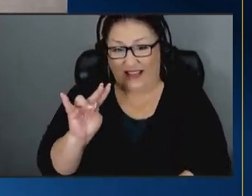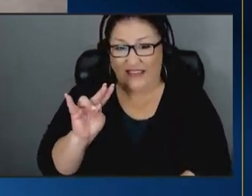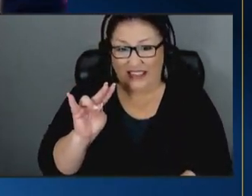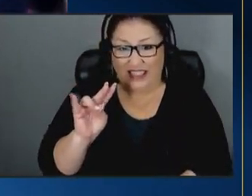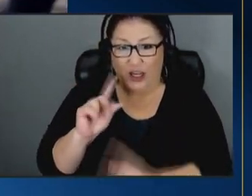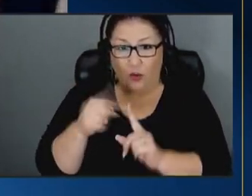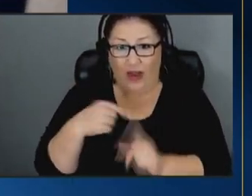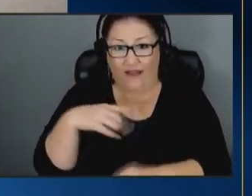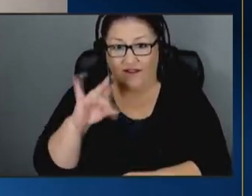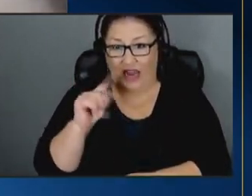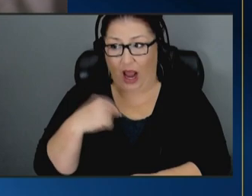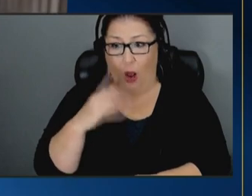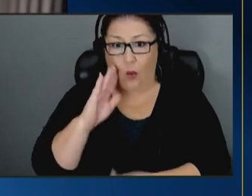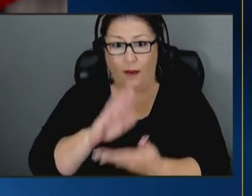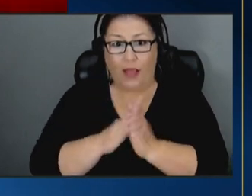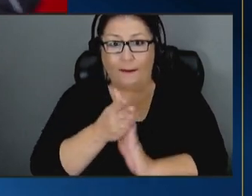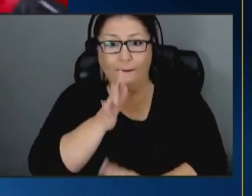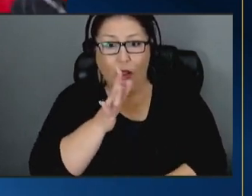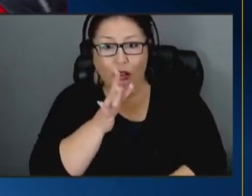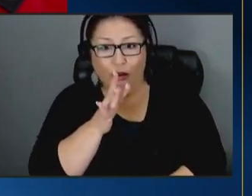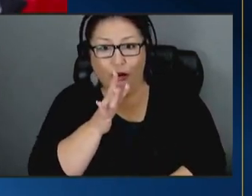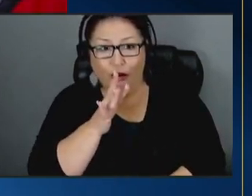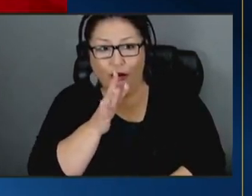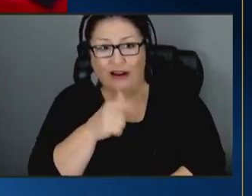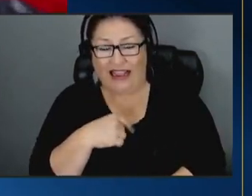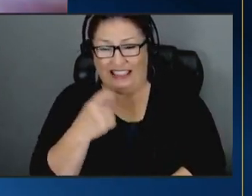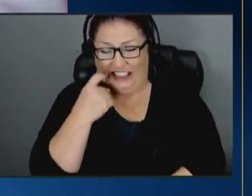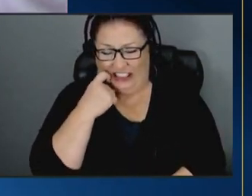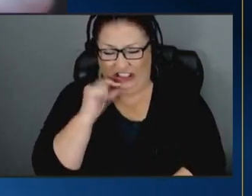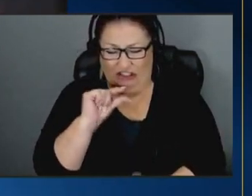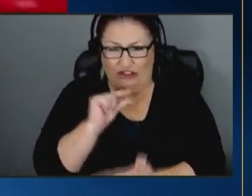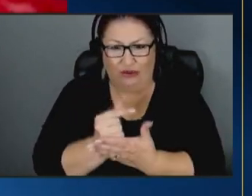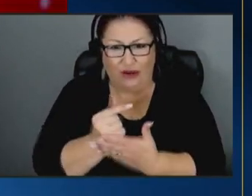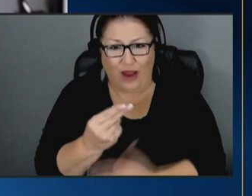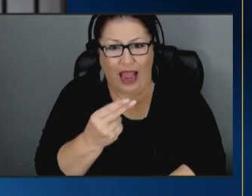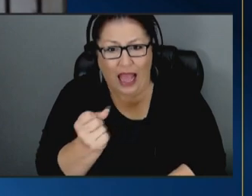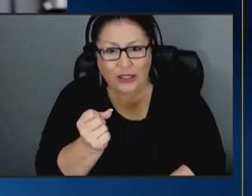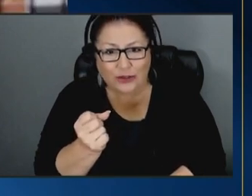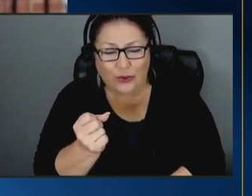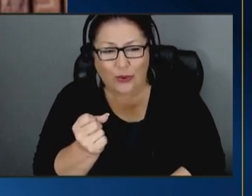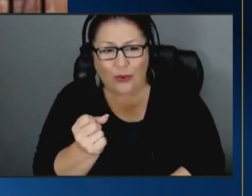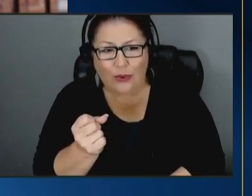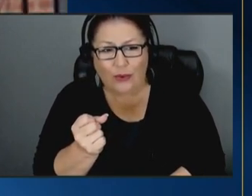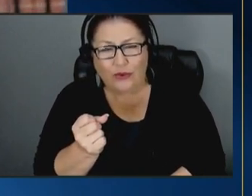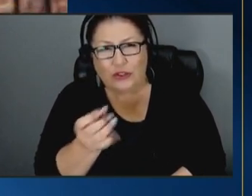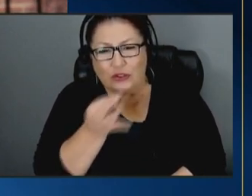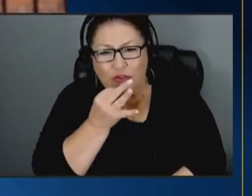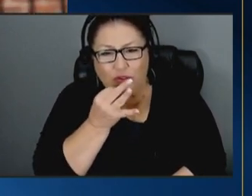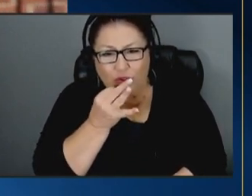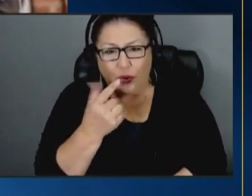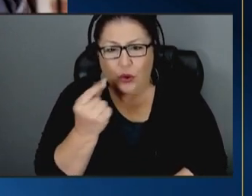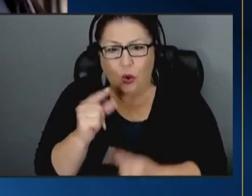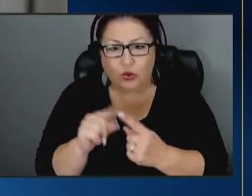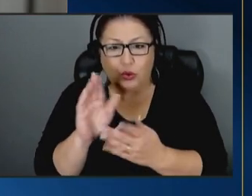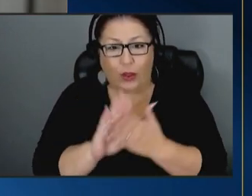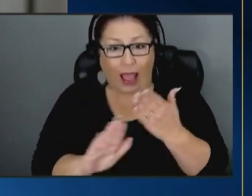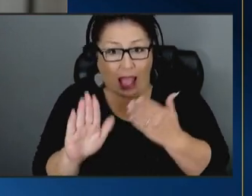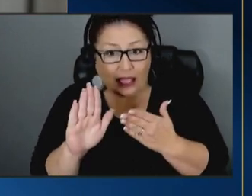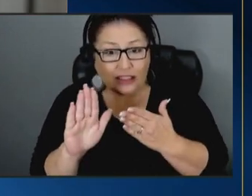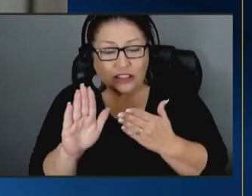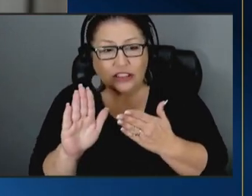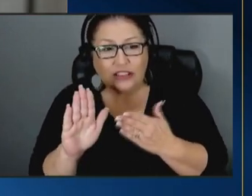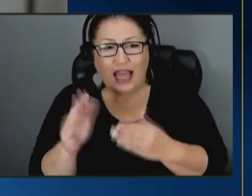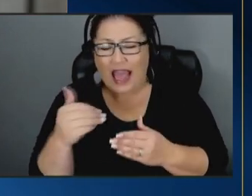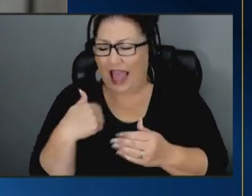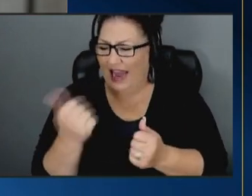going to be a mom so i had just graduated from high school about to leave for college like i had